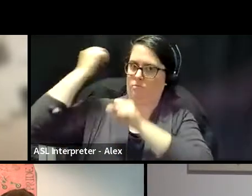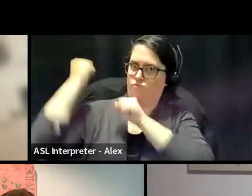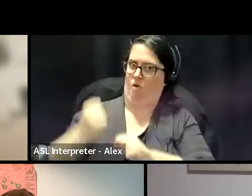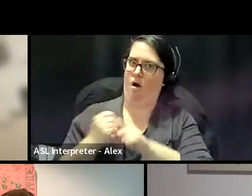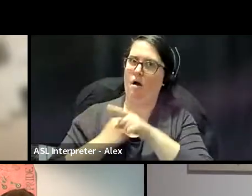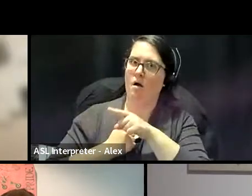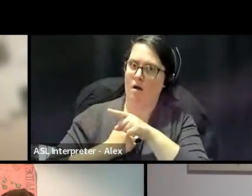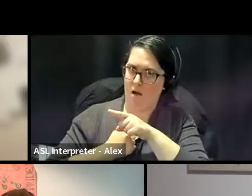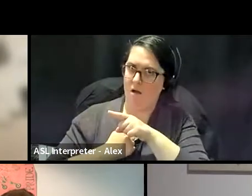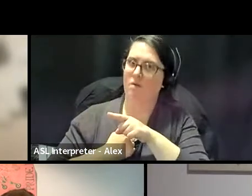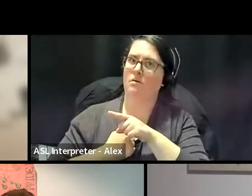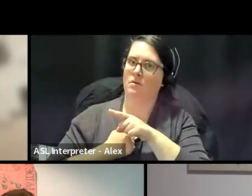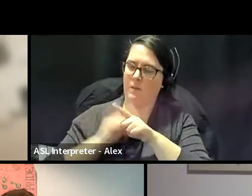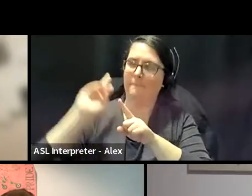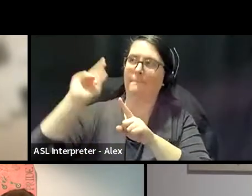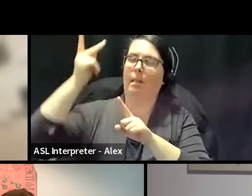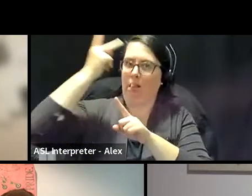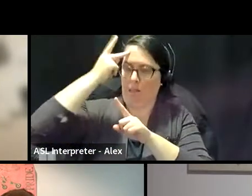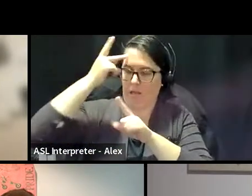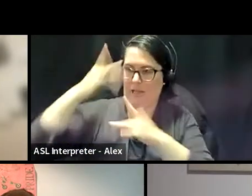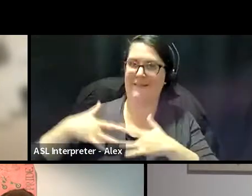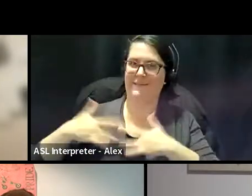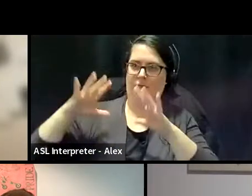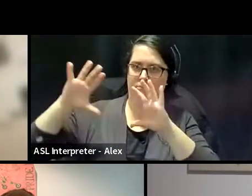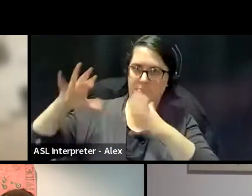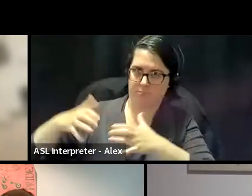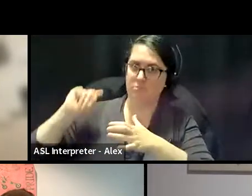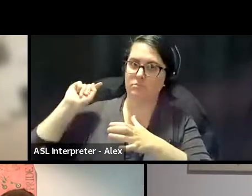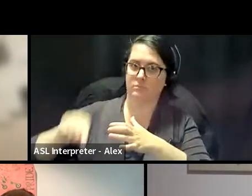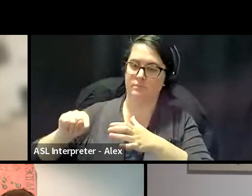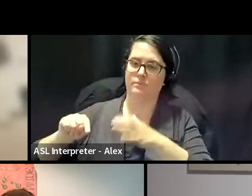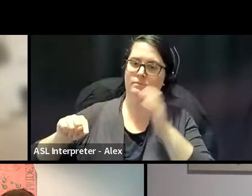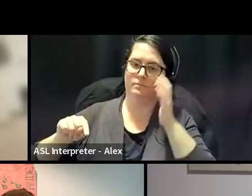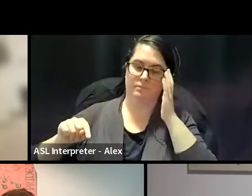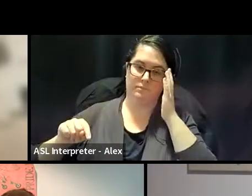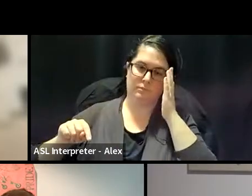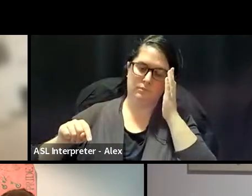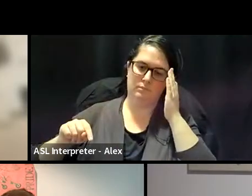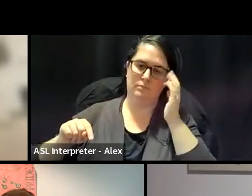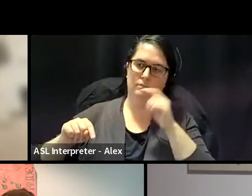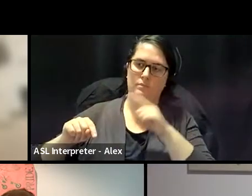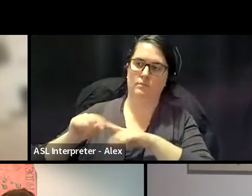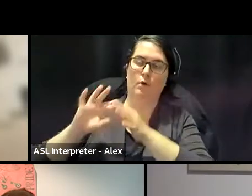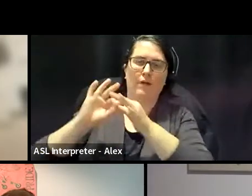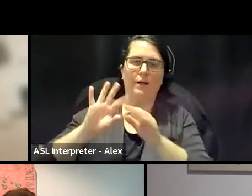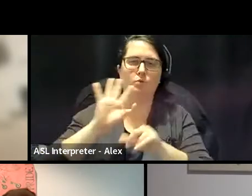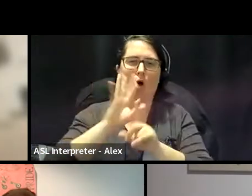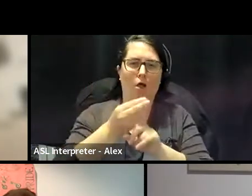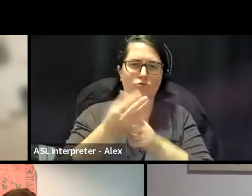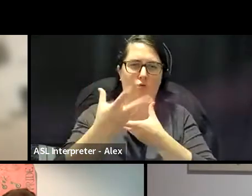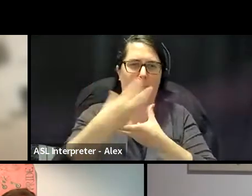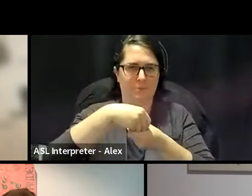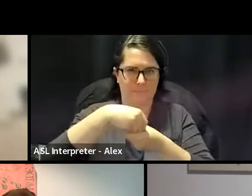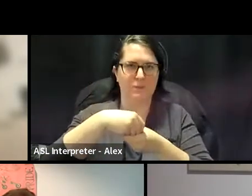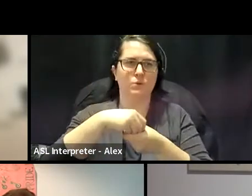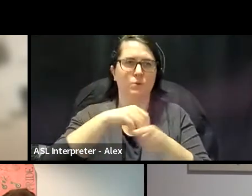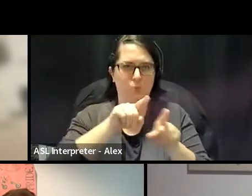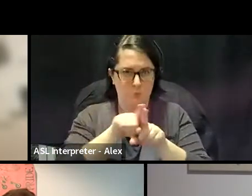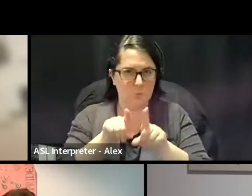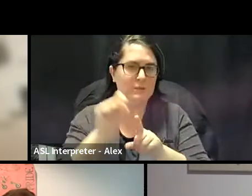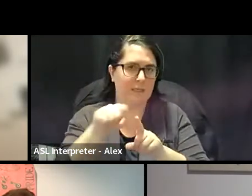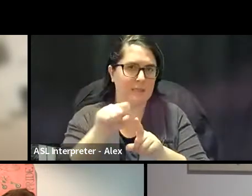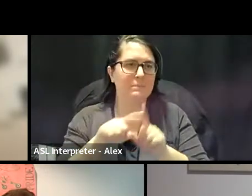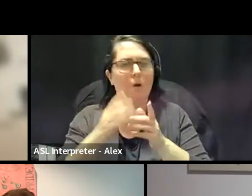It wasn't a political event that also, uh, you know, engage cultural participation and cultural